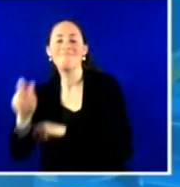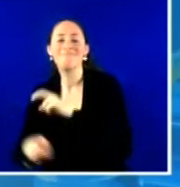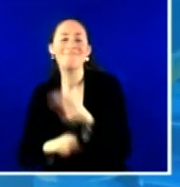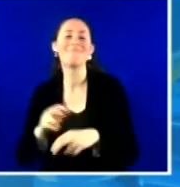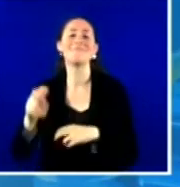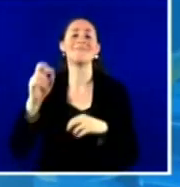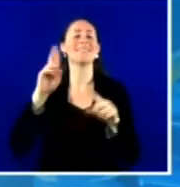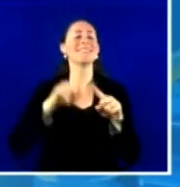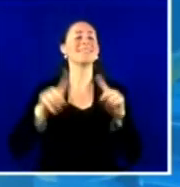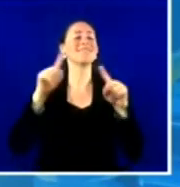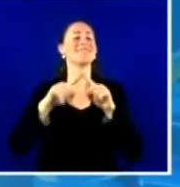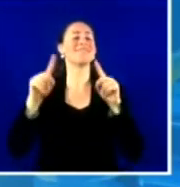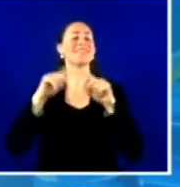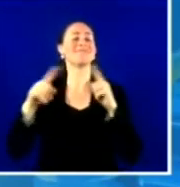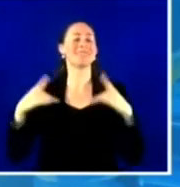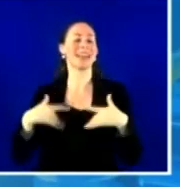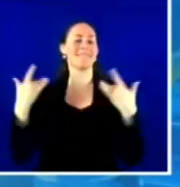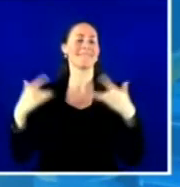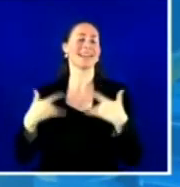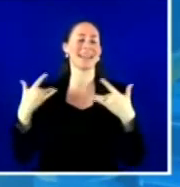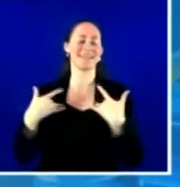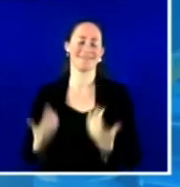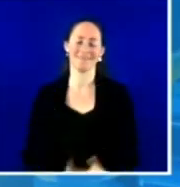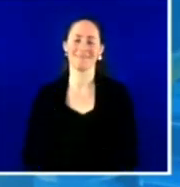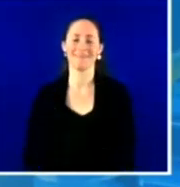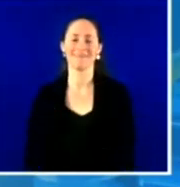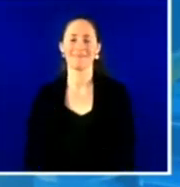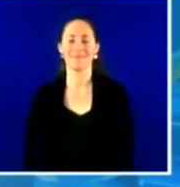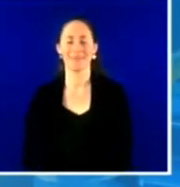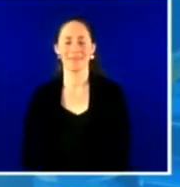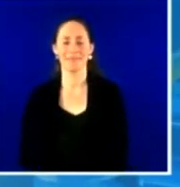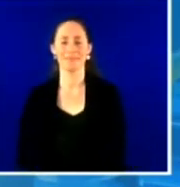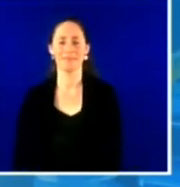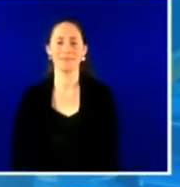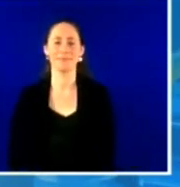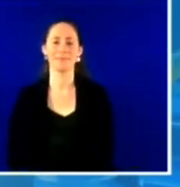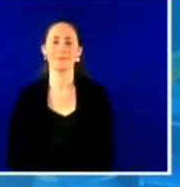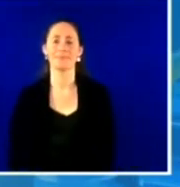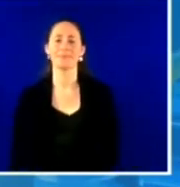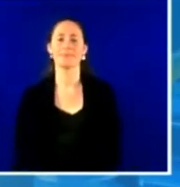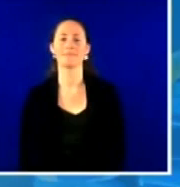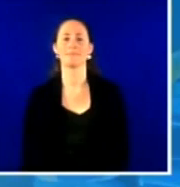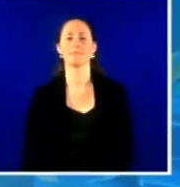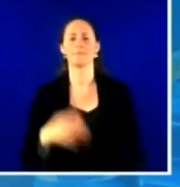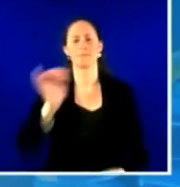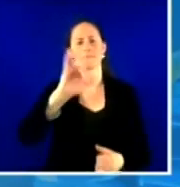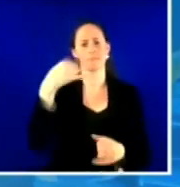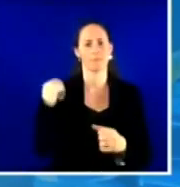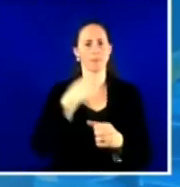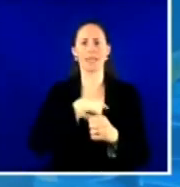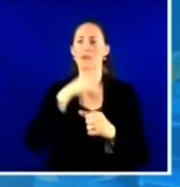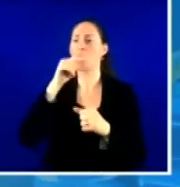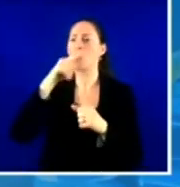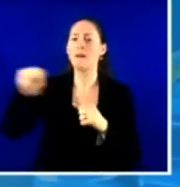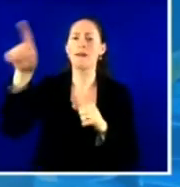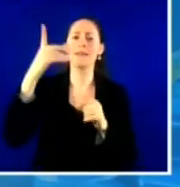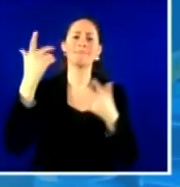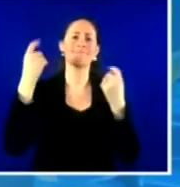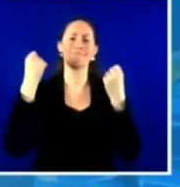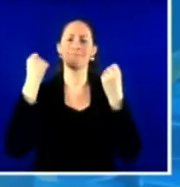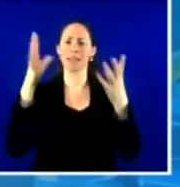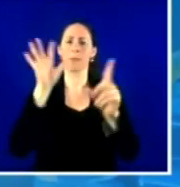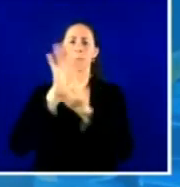social media campaigns with influencers that are relevant for those communities. So we're reaching out to